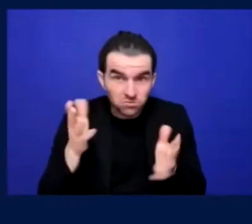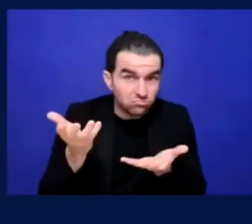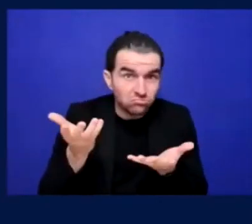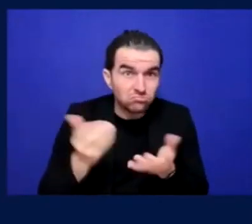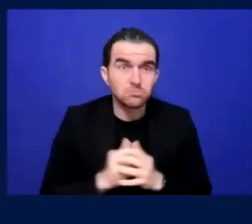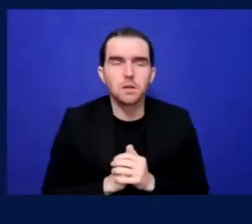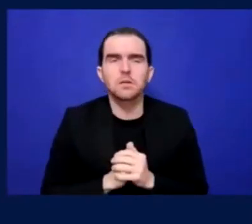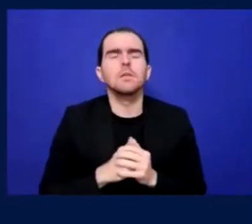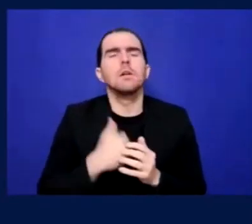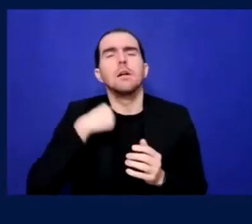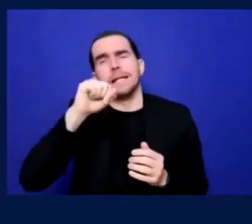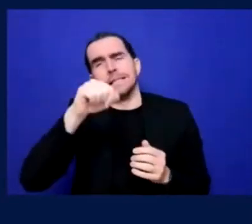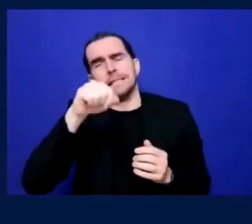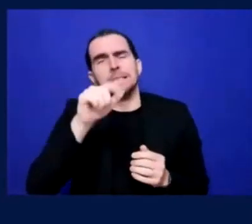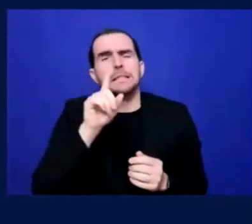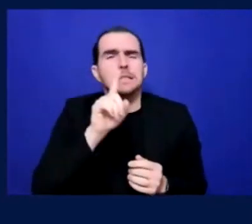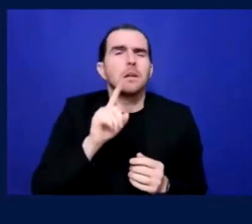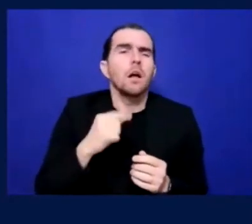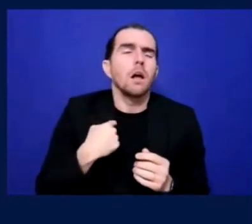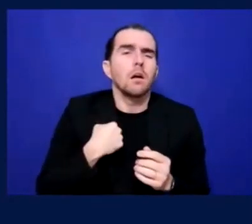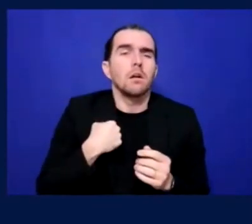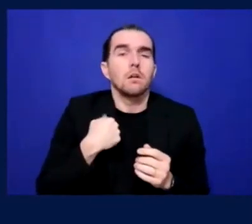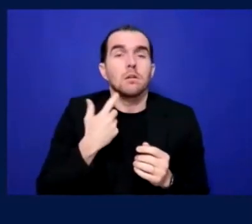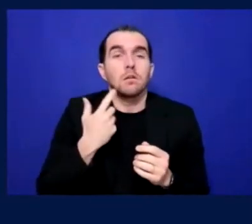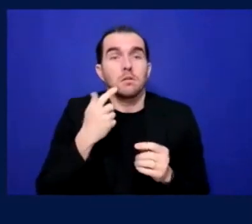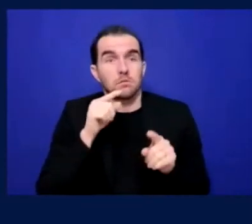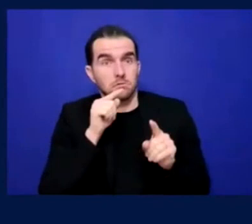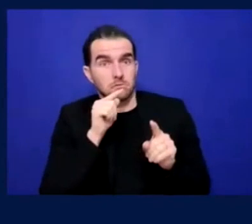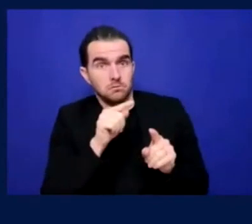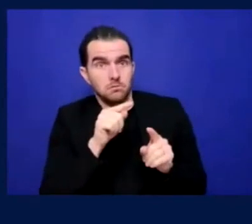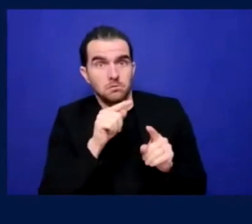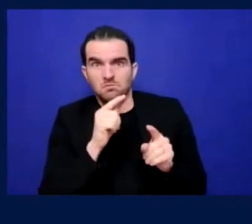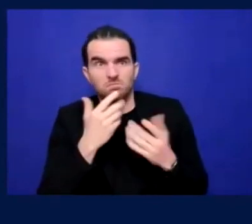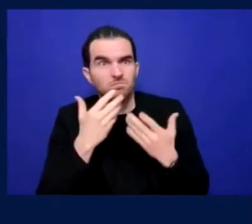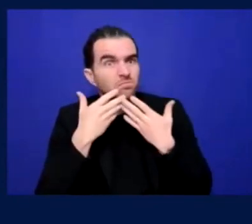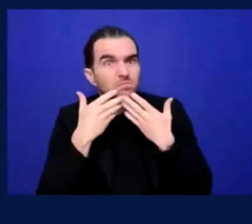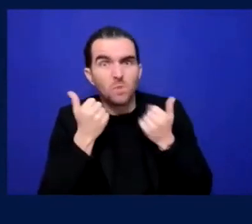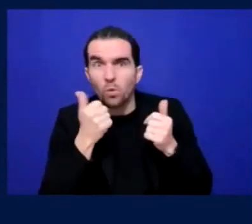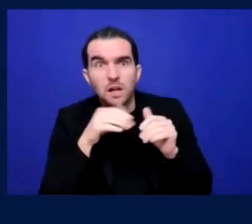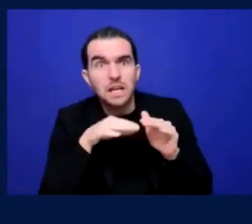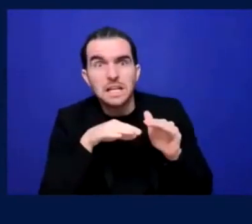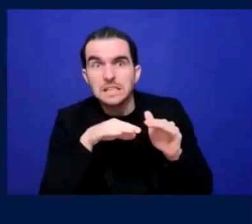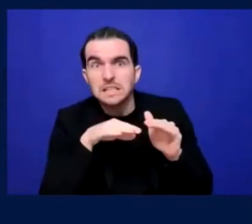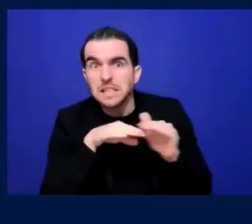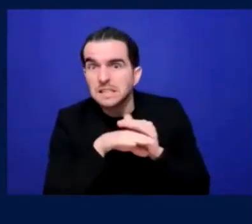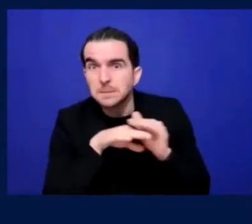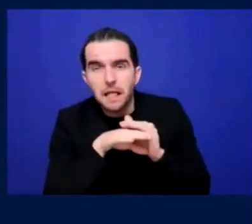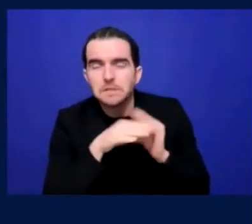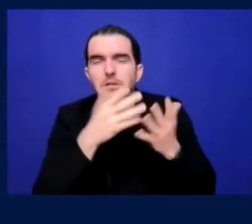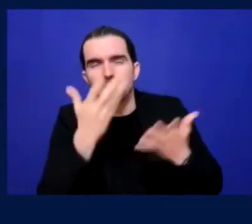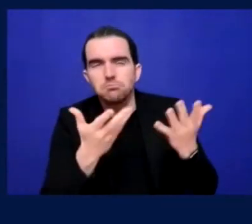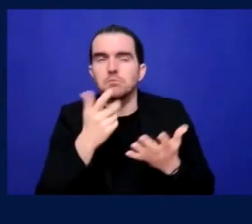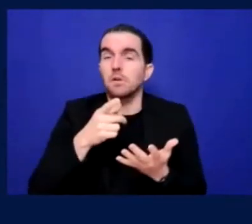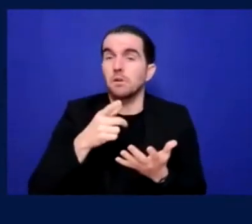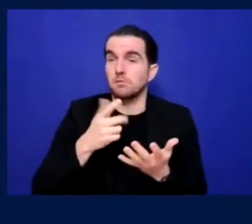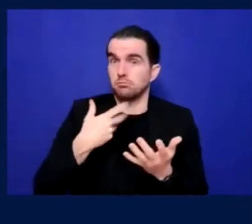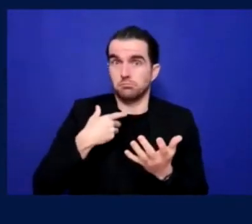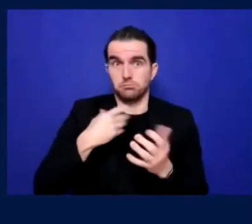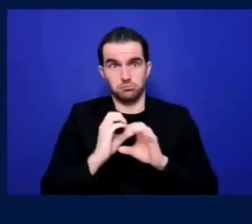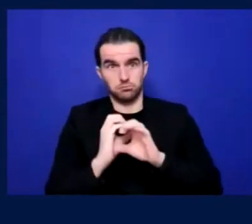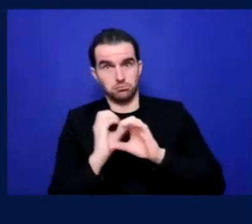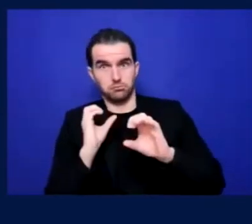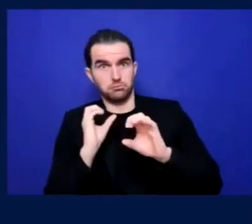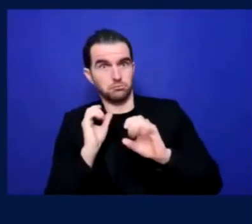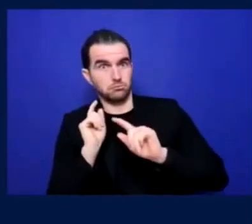that, um, the, like the supporters buses that are put on for away games often don't have the sort of